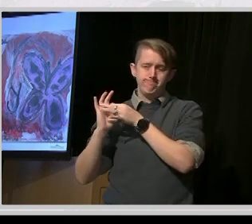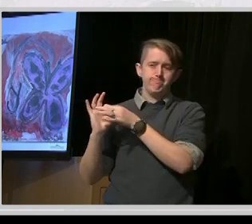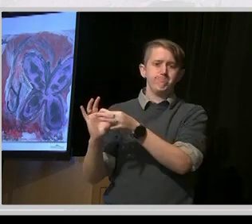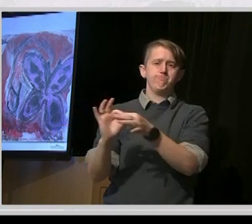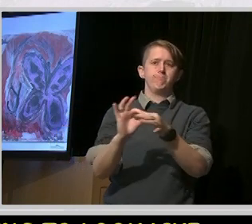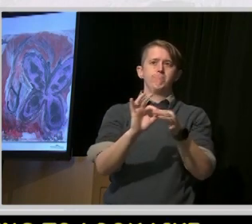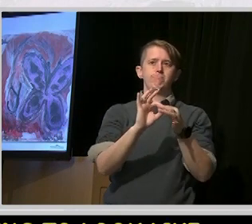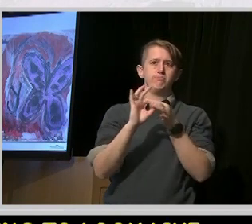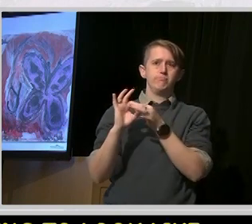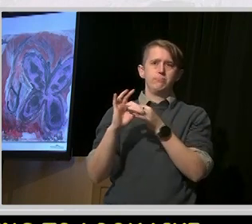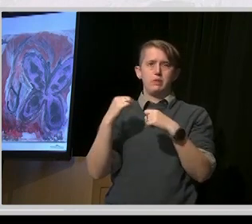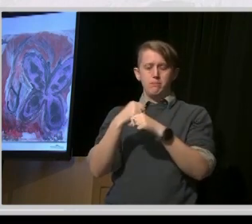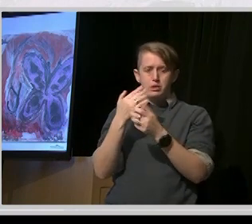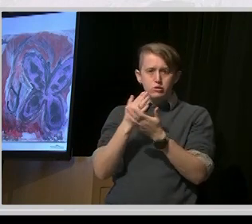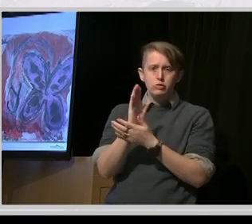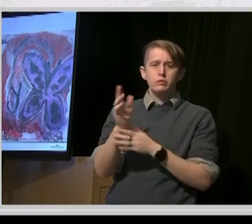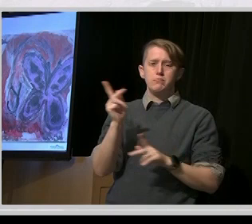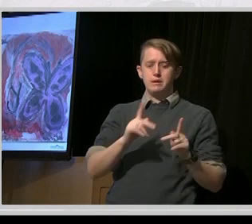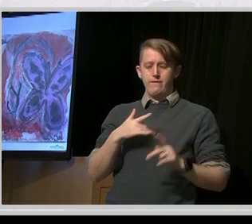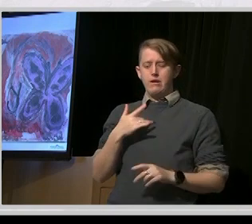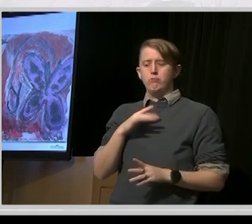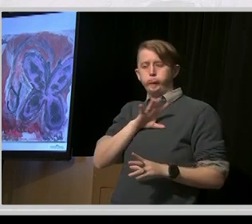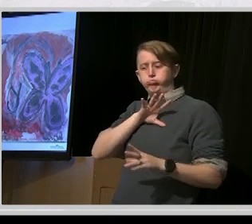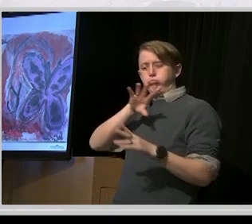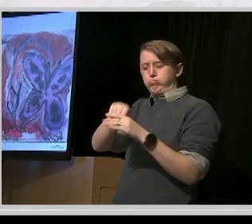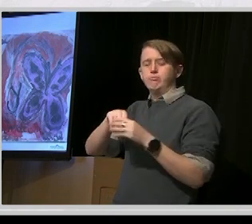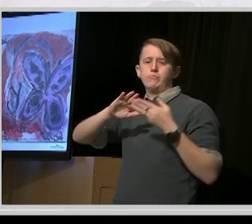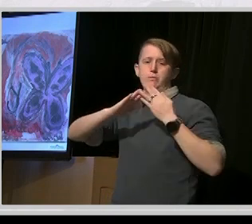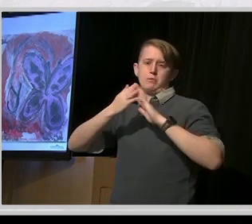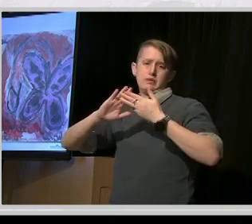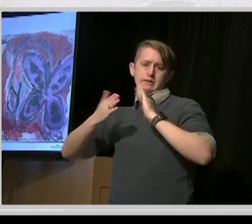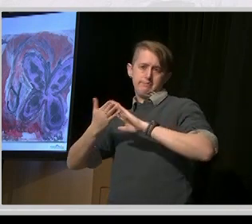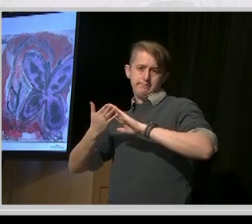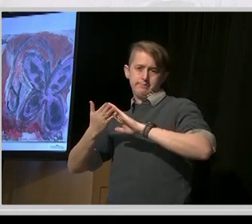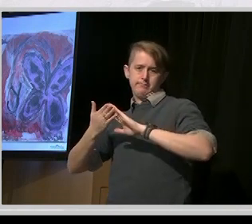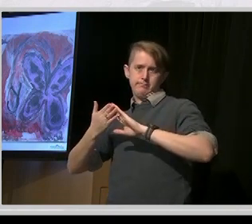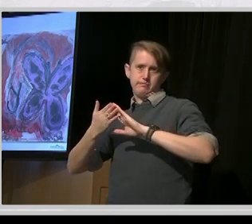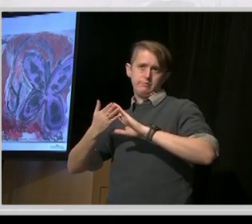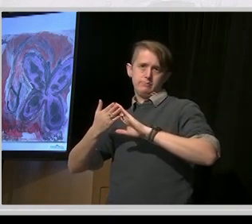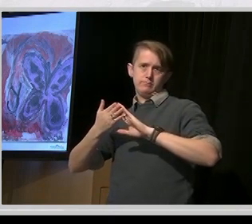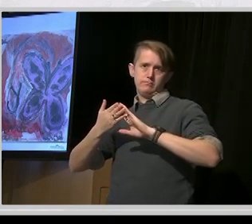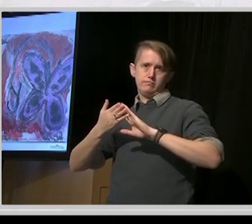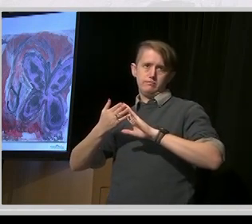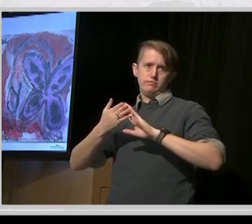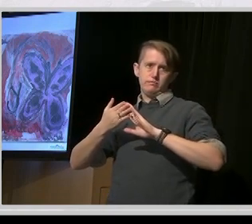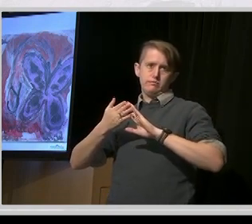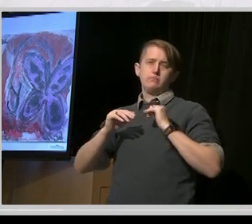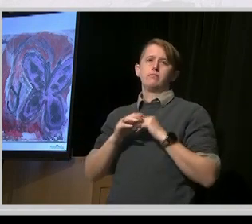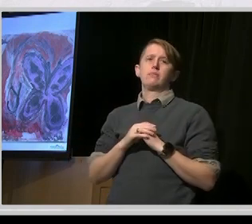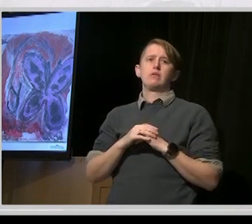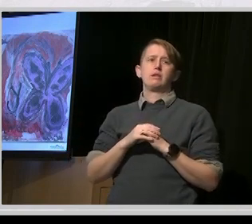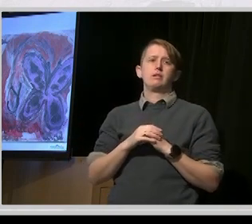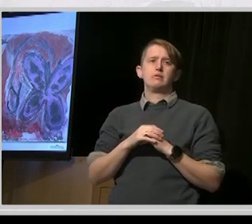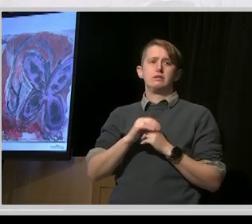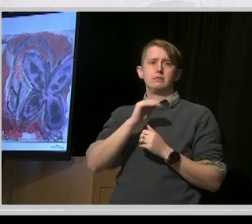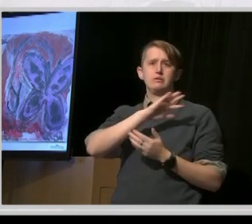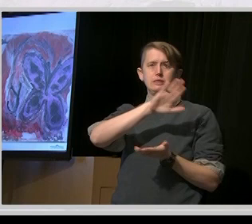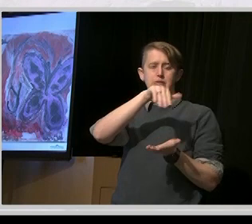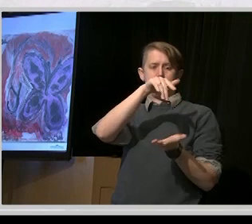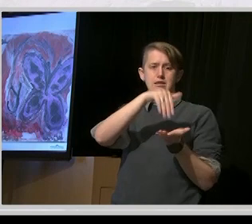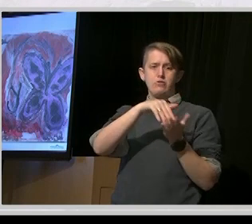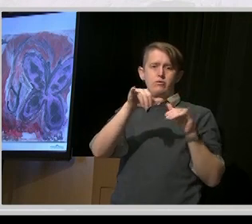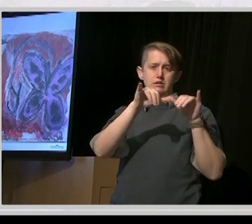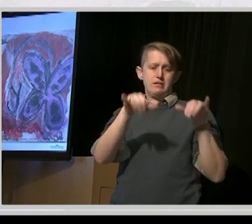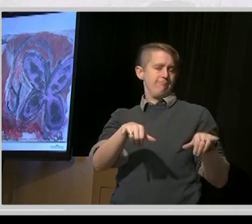making sure folks are part of their communities. So we want to get away from a centralized system, and part of that is to set